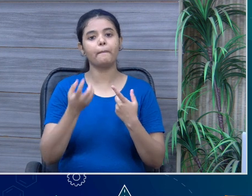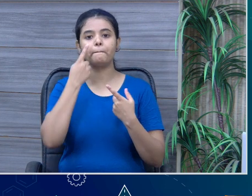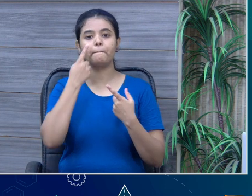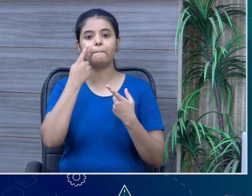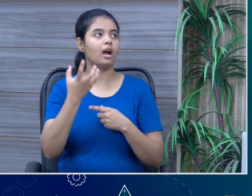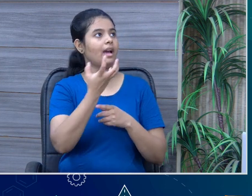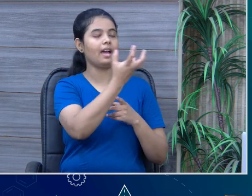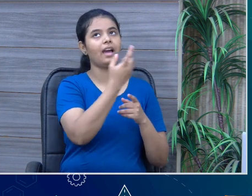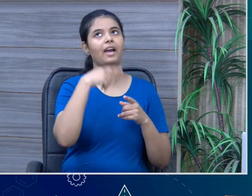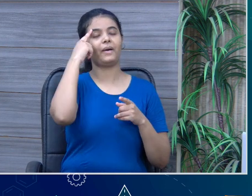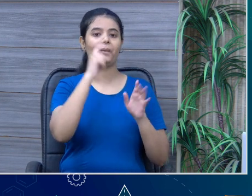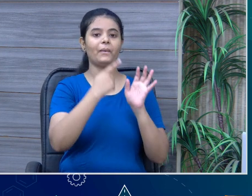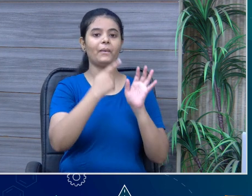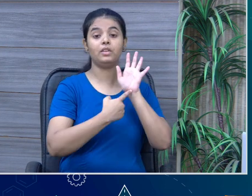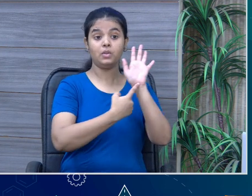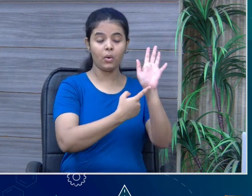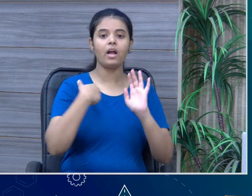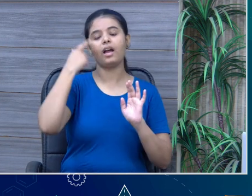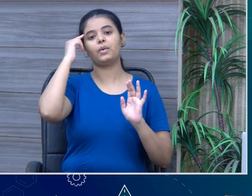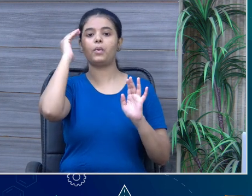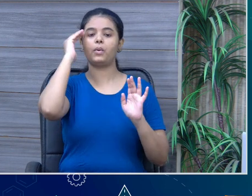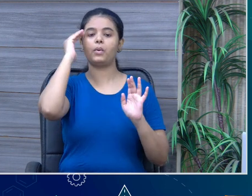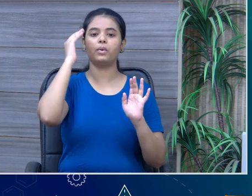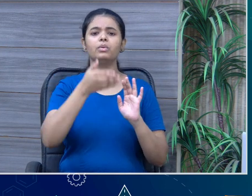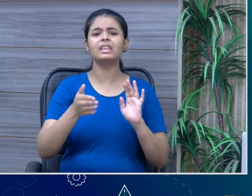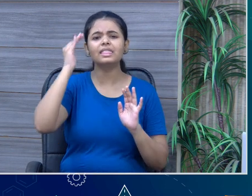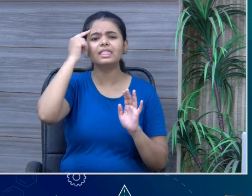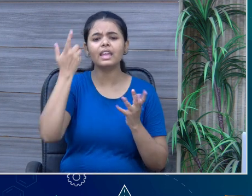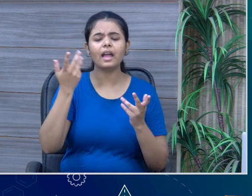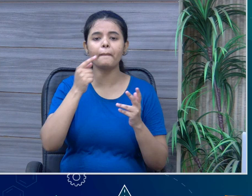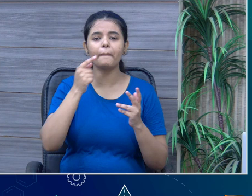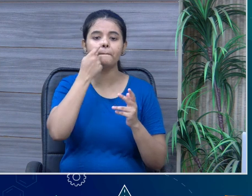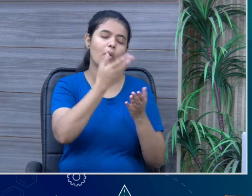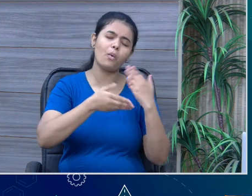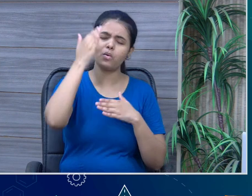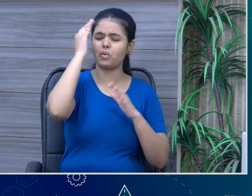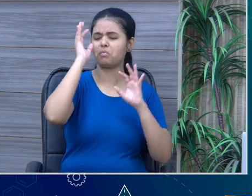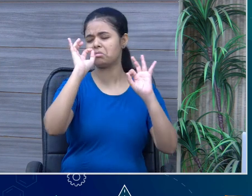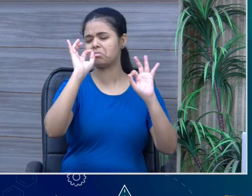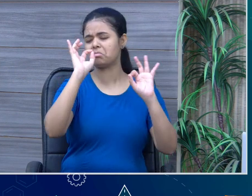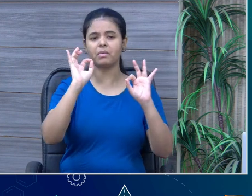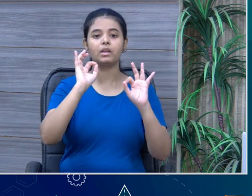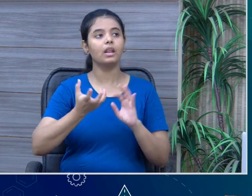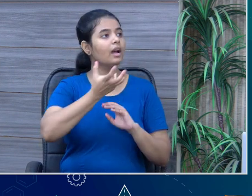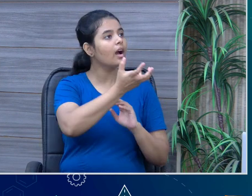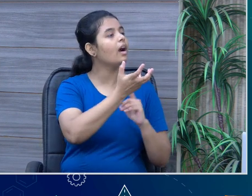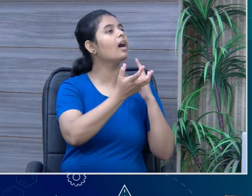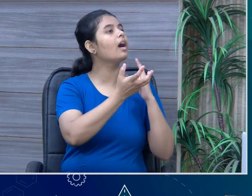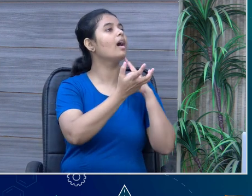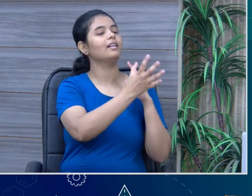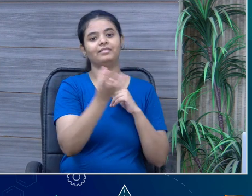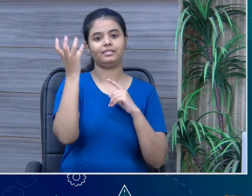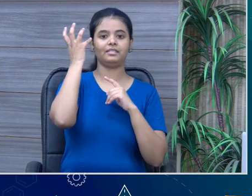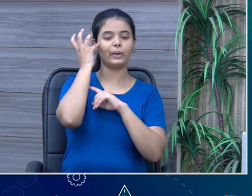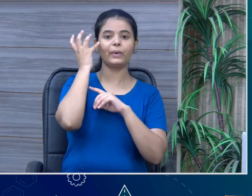through the parents only you get it. So, through this, the poet is trying to show us that the child,